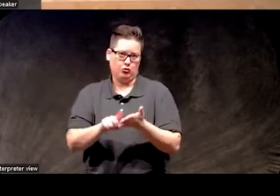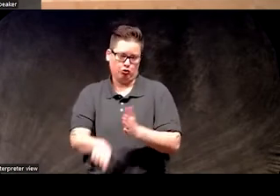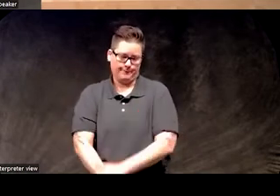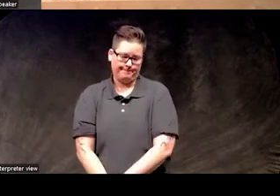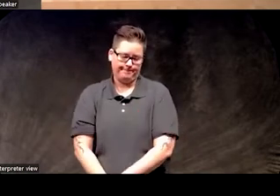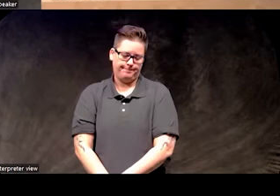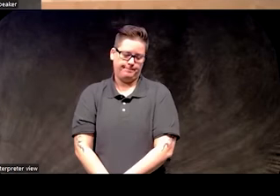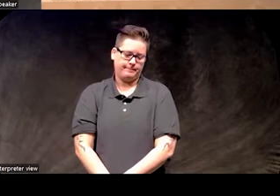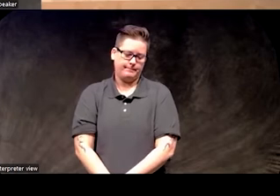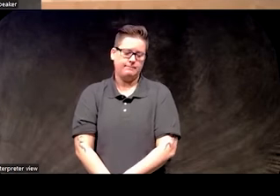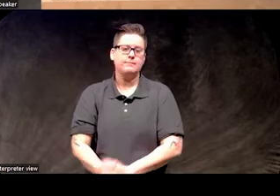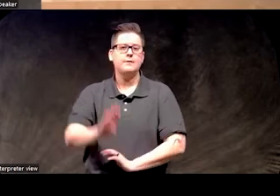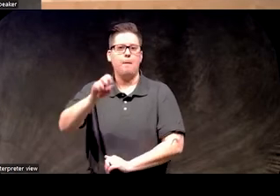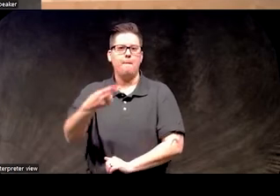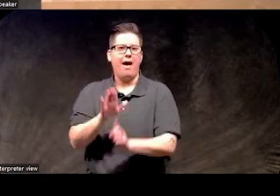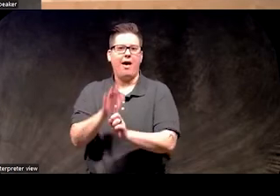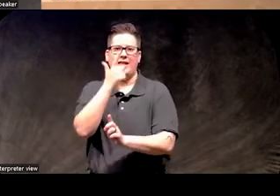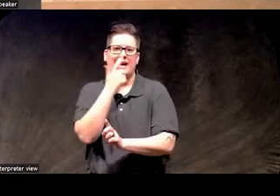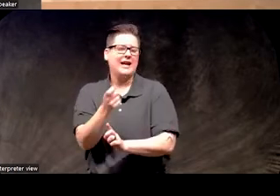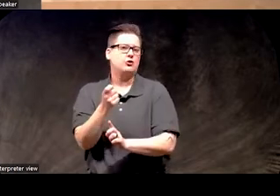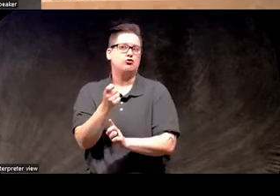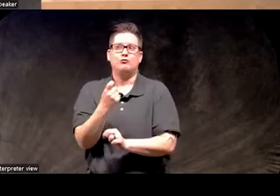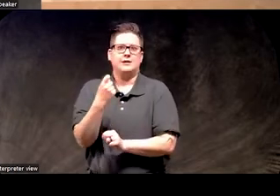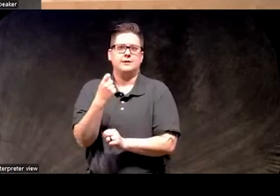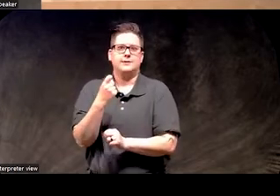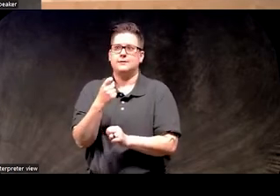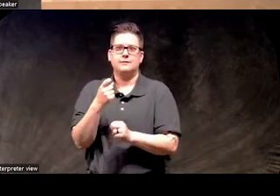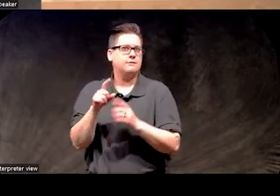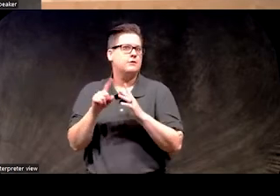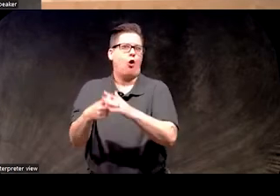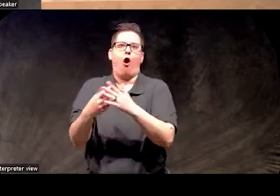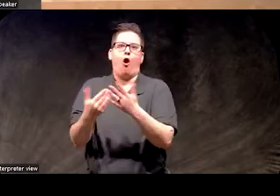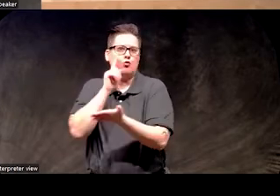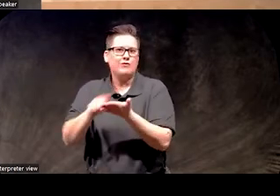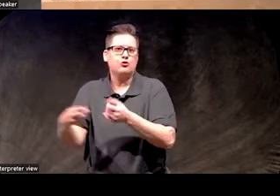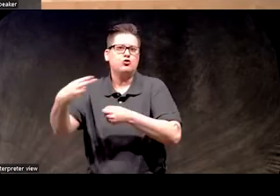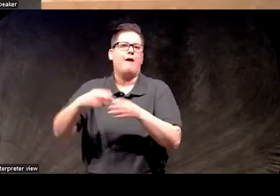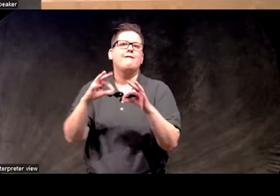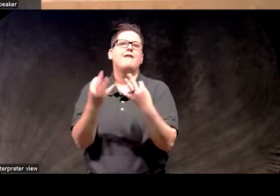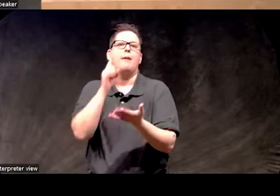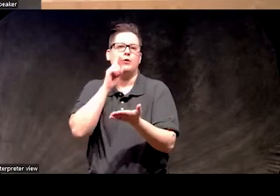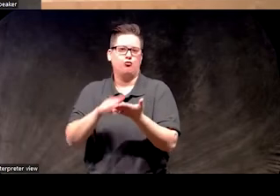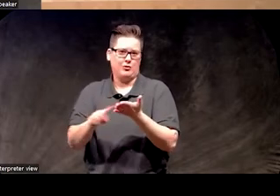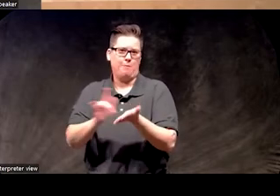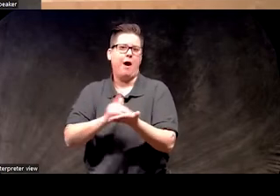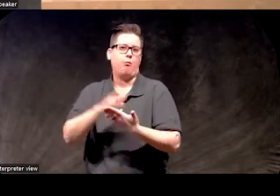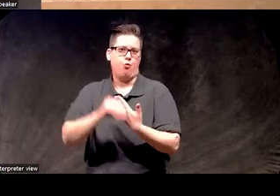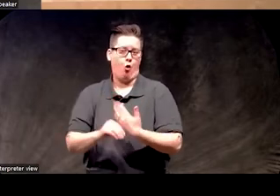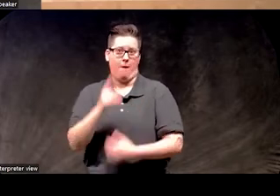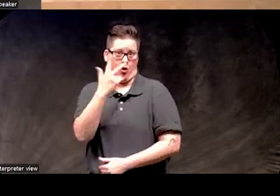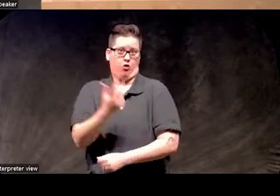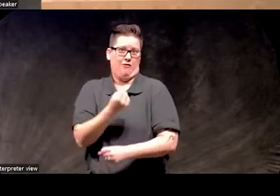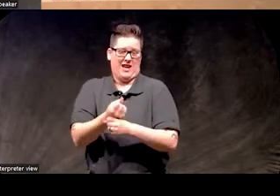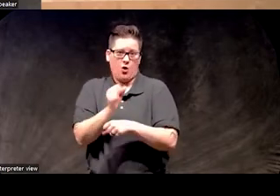Research. Her interest was sparked to more and more research as she joined the Family Medicine Research Program for three